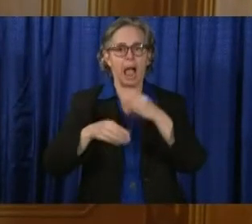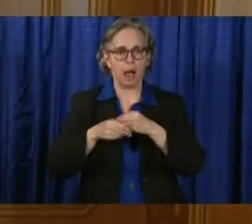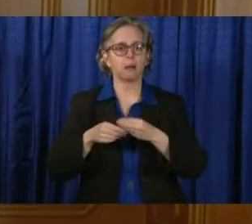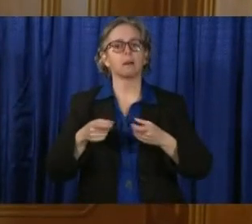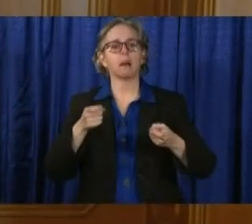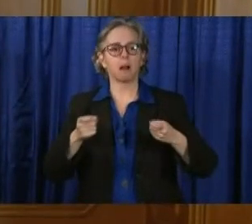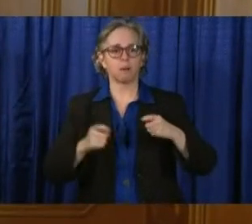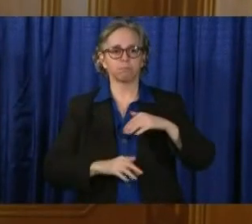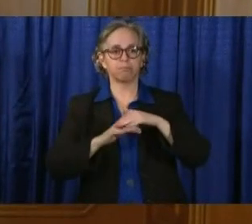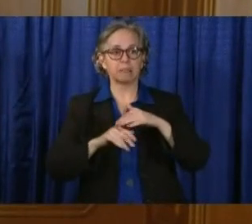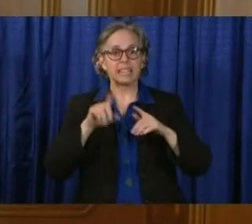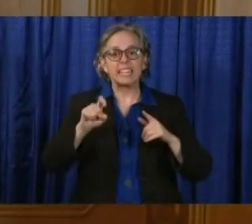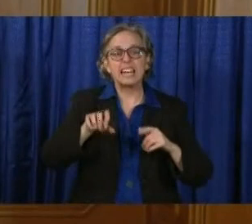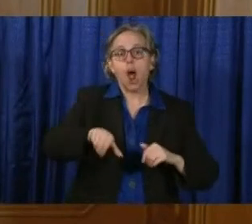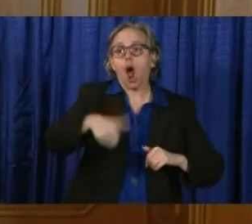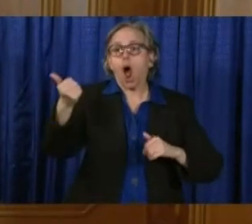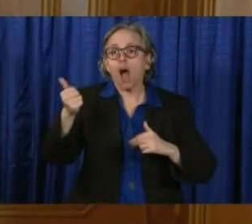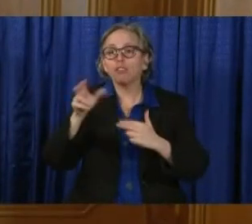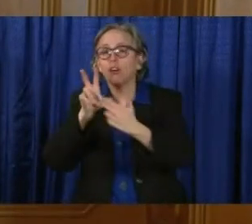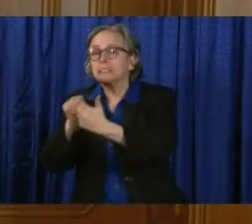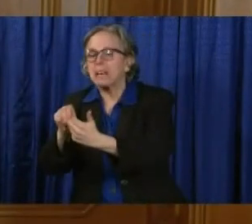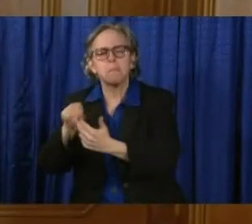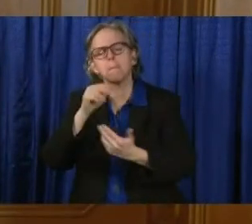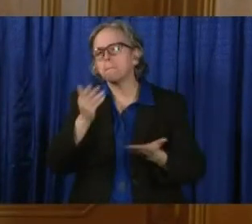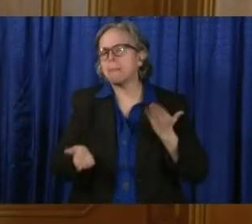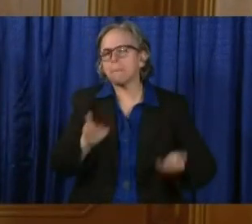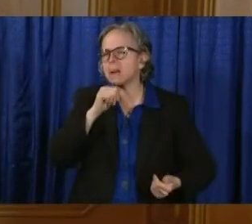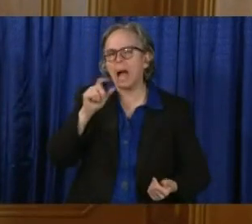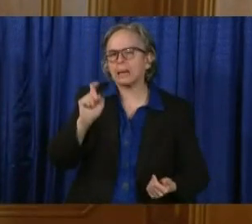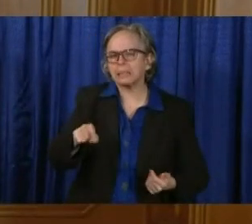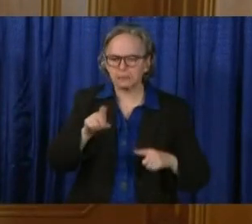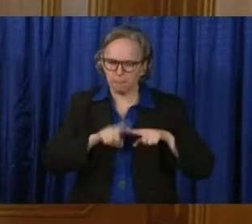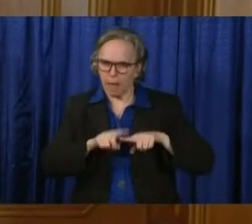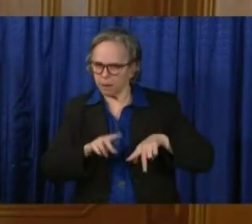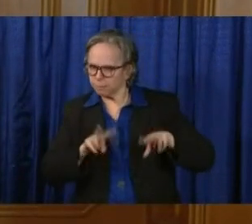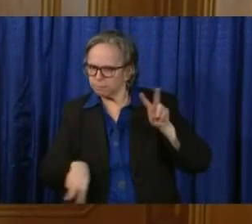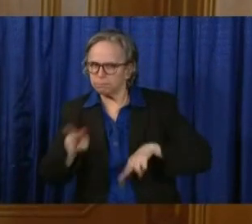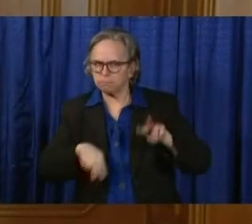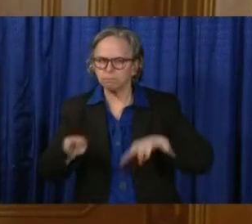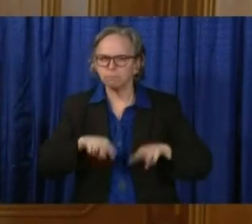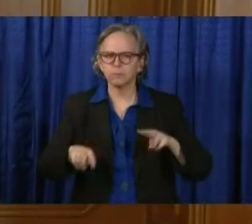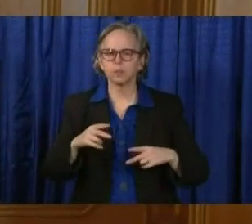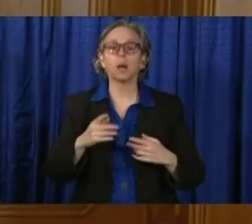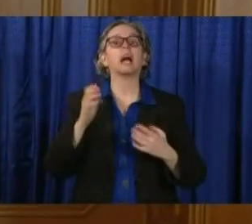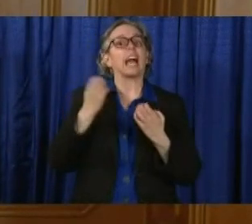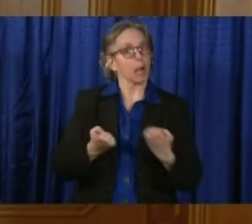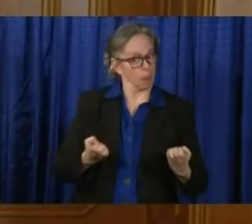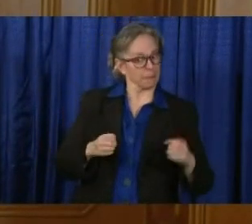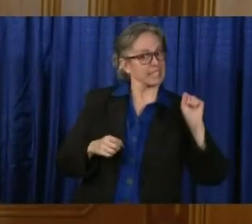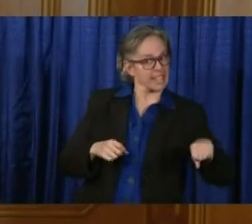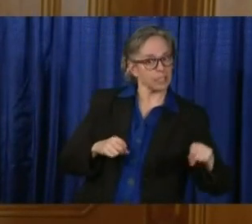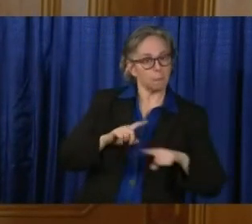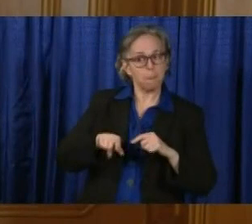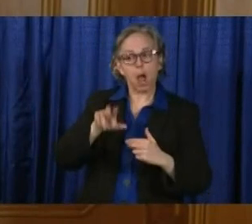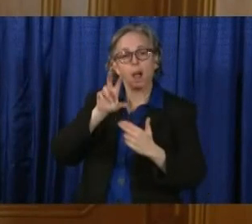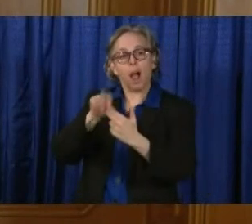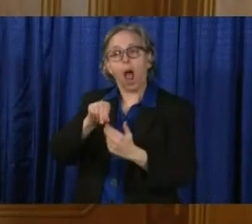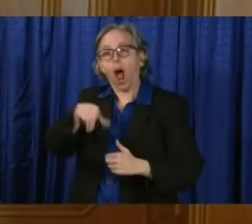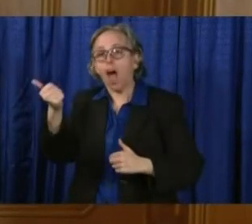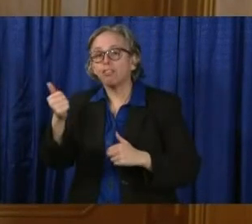off-site location. So that's at least the preliminary decision that has been made if that is your part of the state.